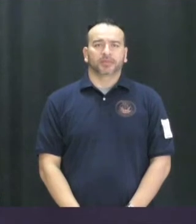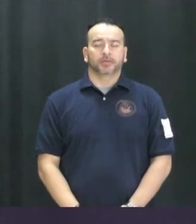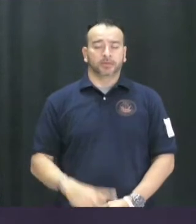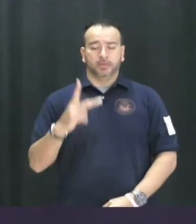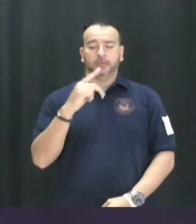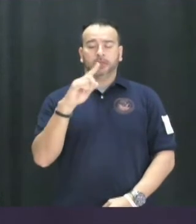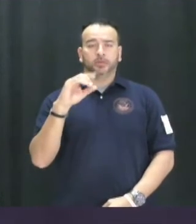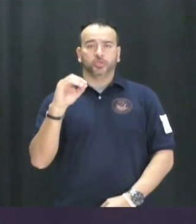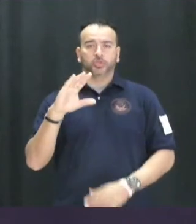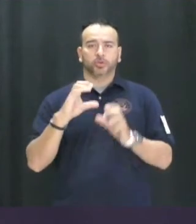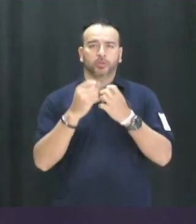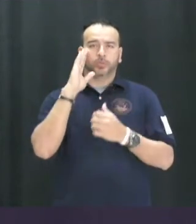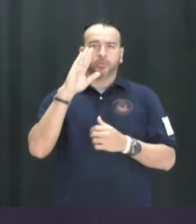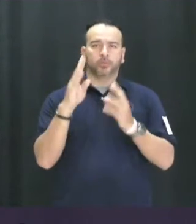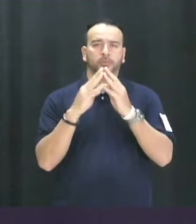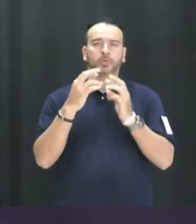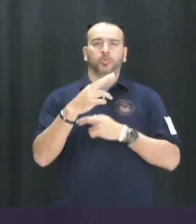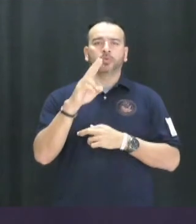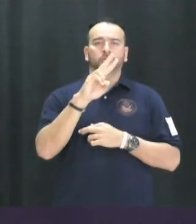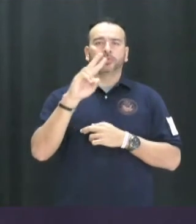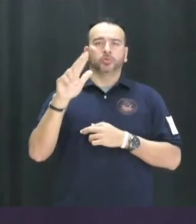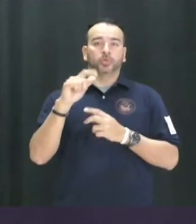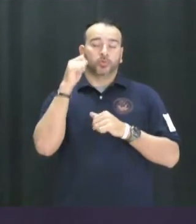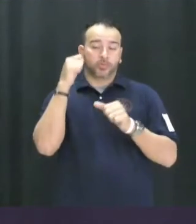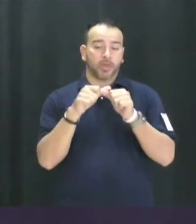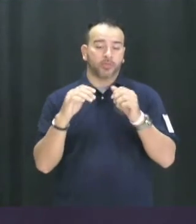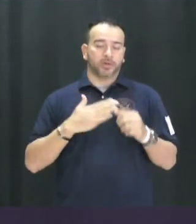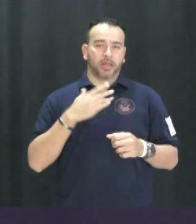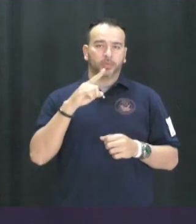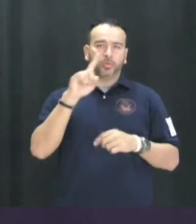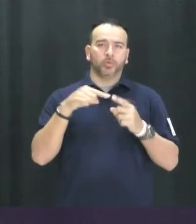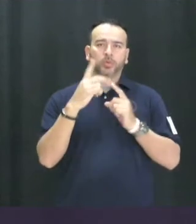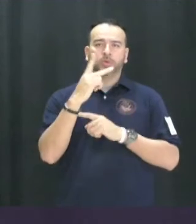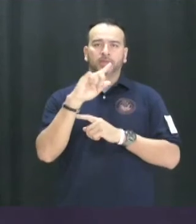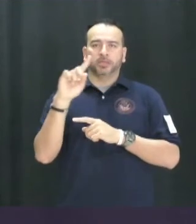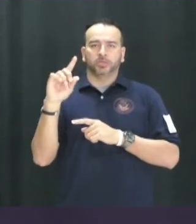Kazoo Club will meet in room 223. Remember, a happier you when you kazoo.